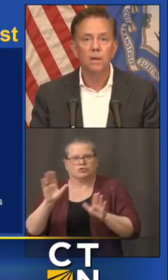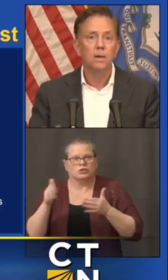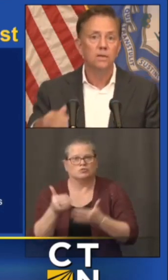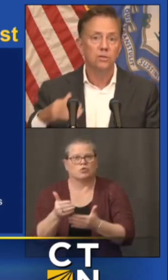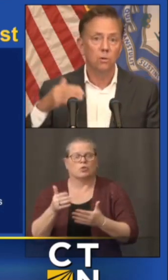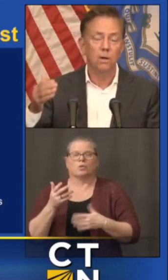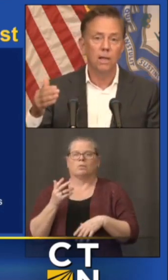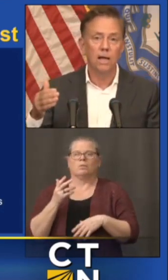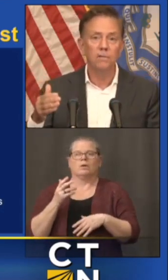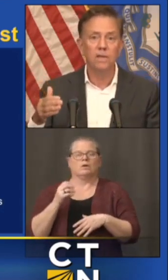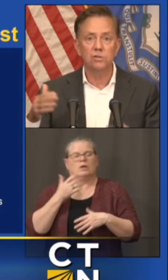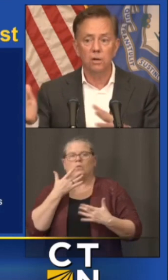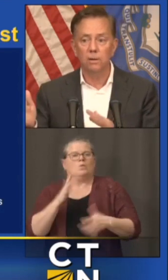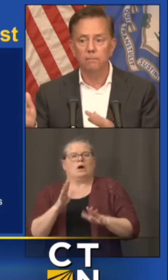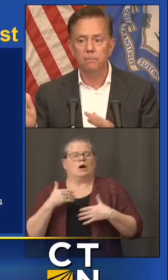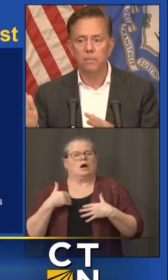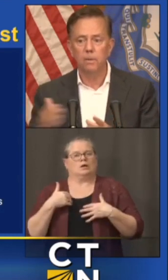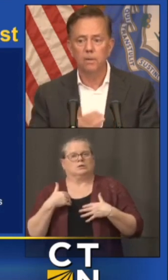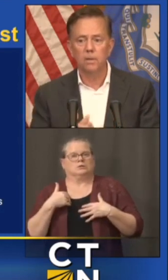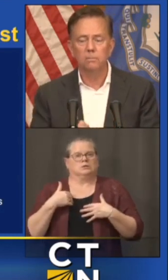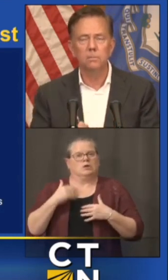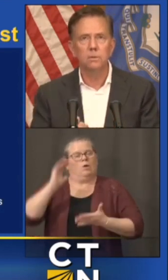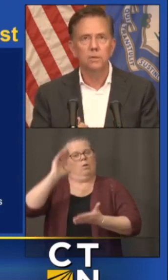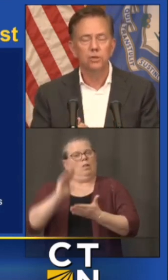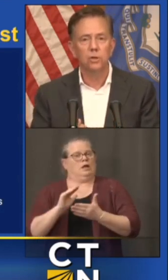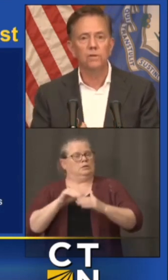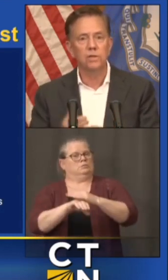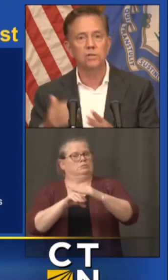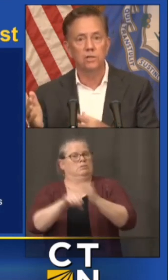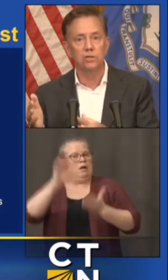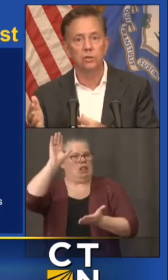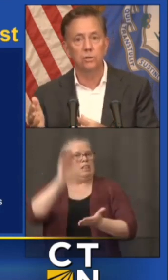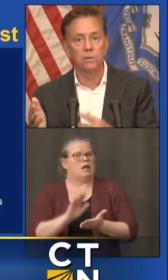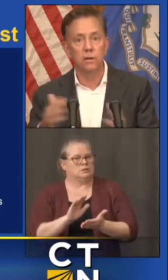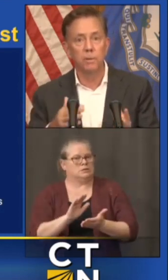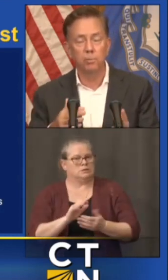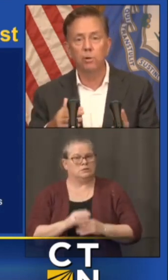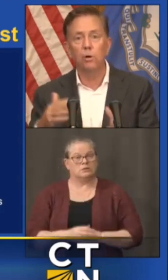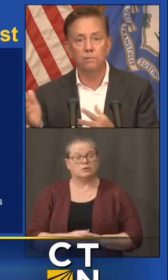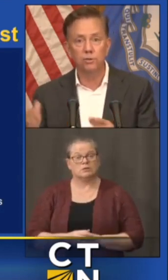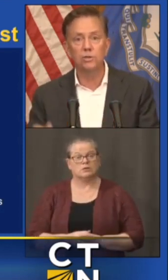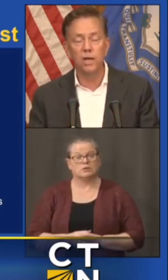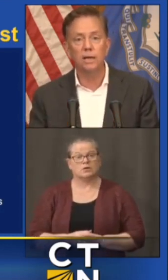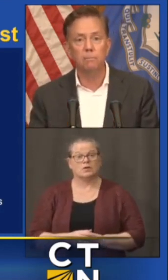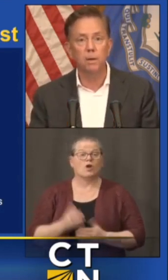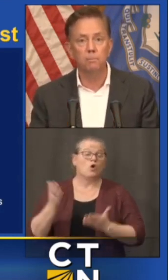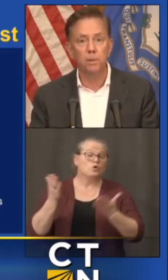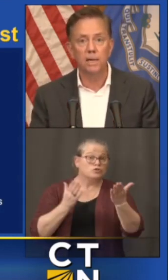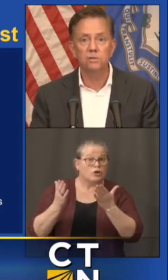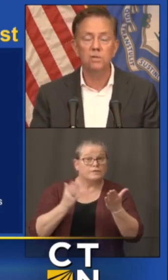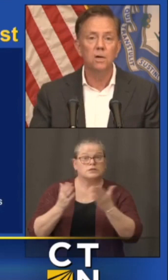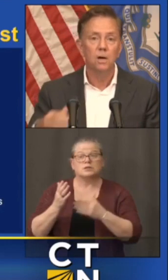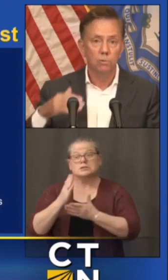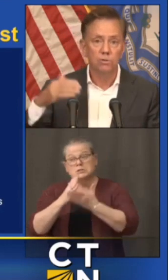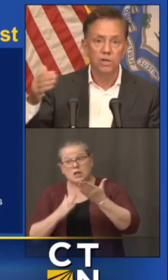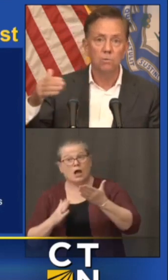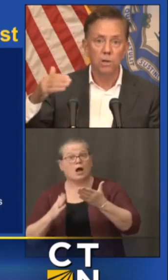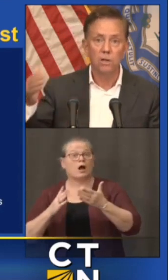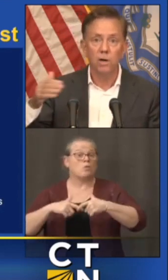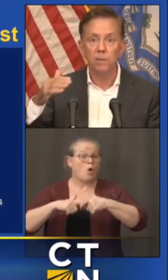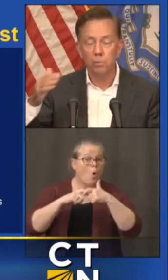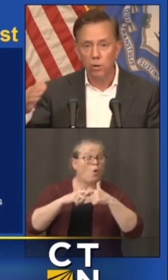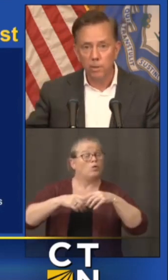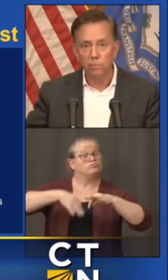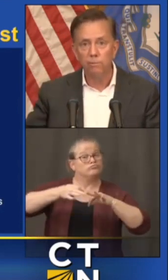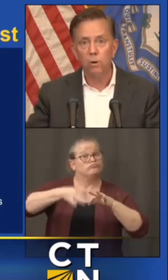um so a lot of these um services that should that have been put off should take place we'll see